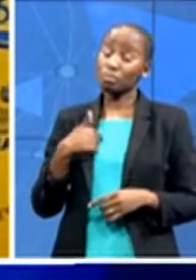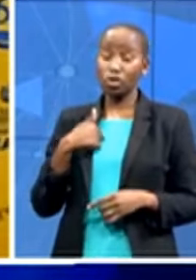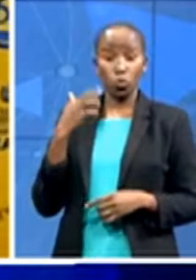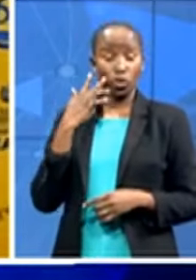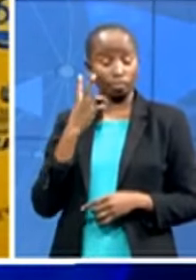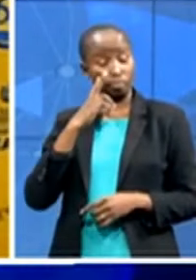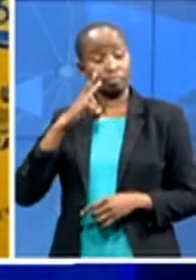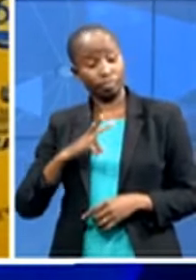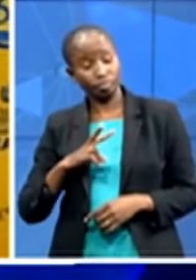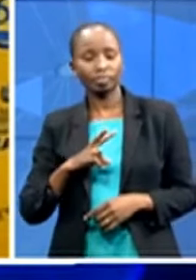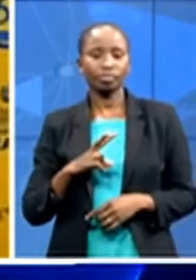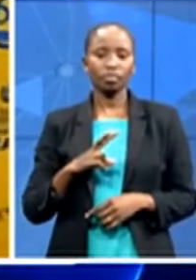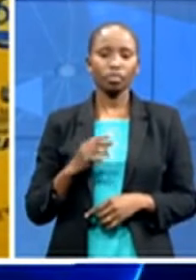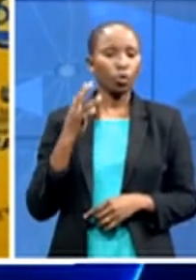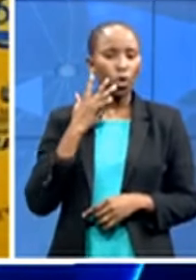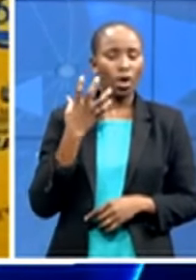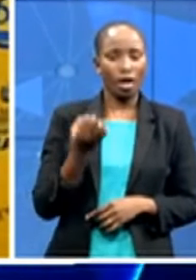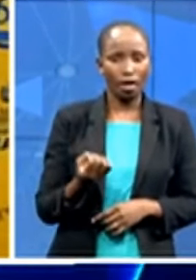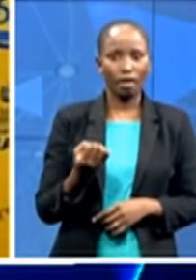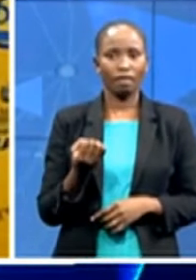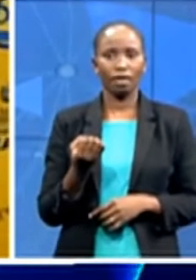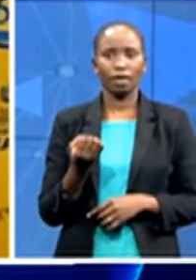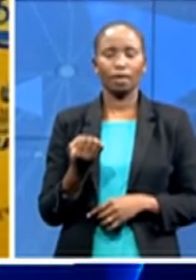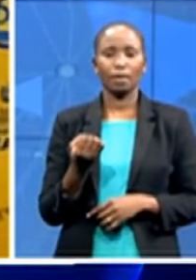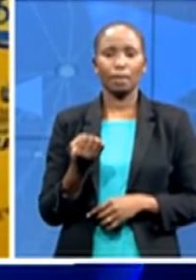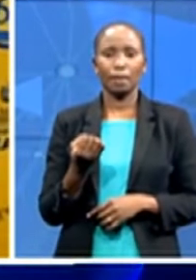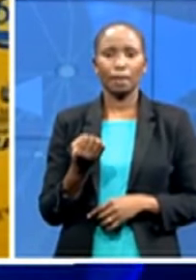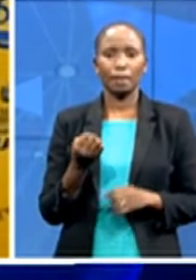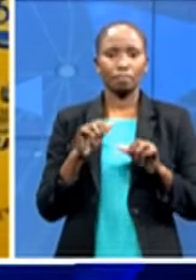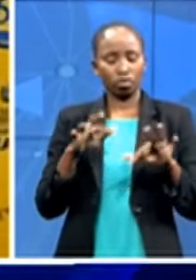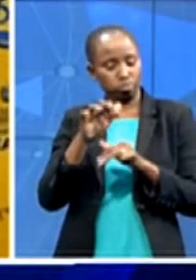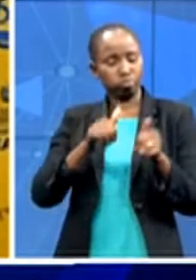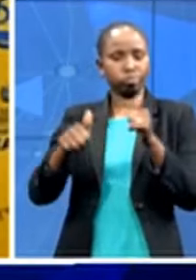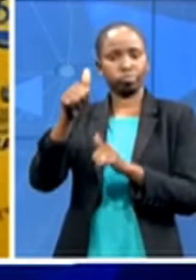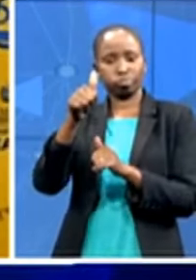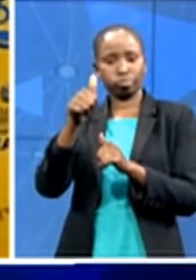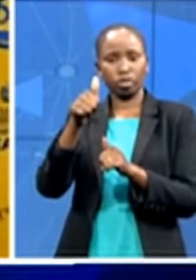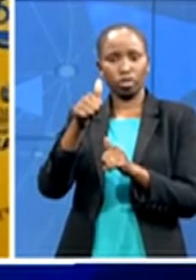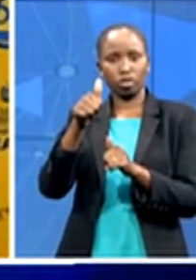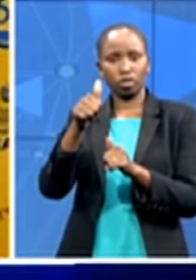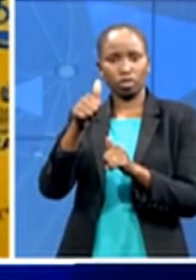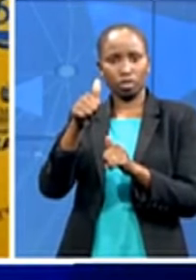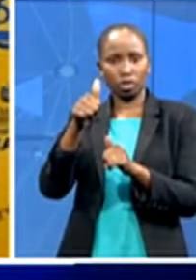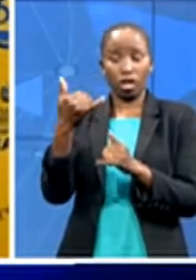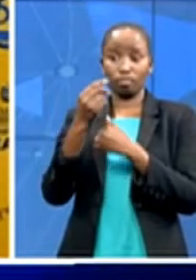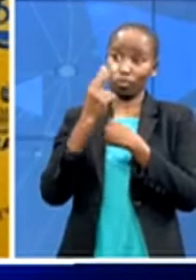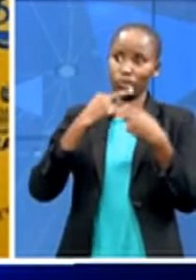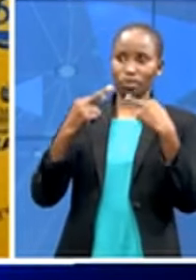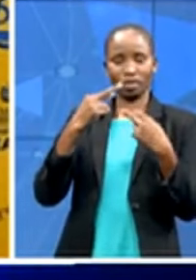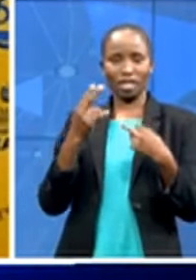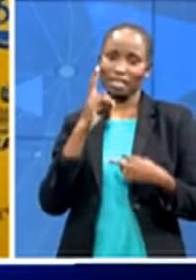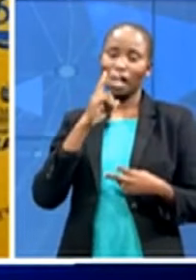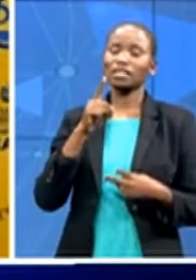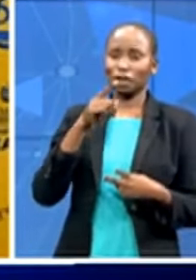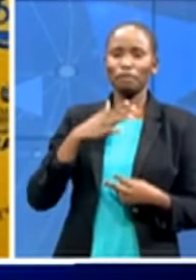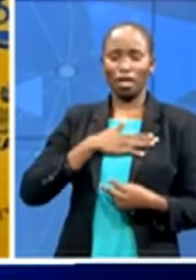and being your seniors and appointed as your seniors you you become fortunate and say i will continue to